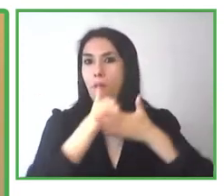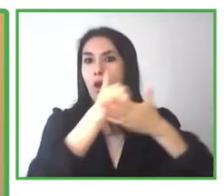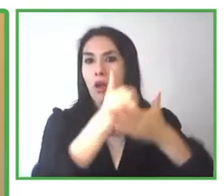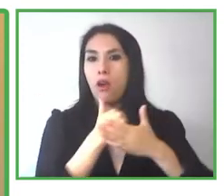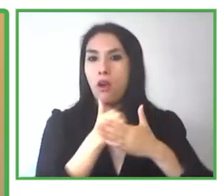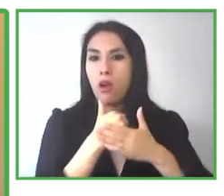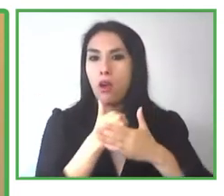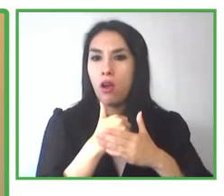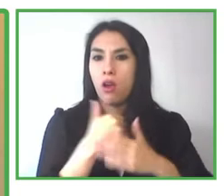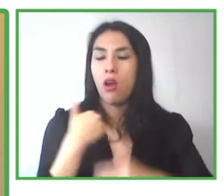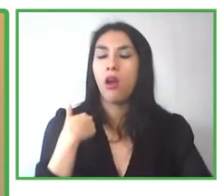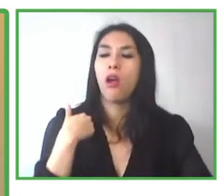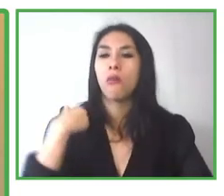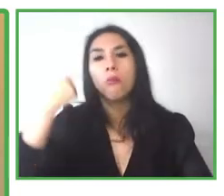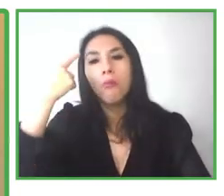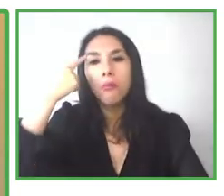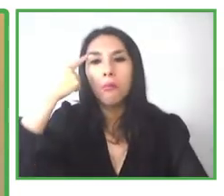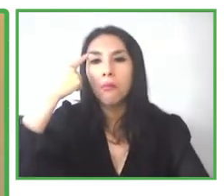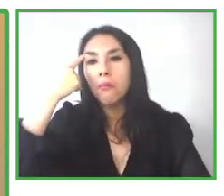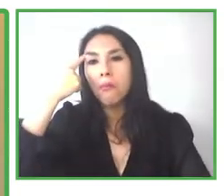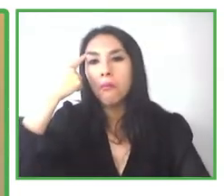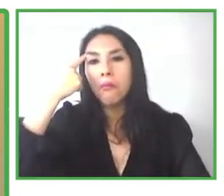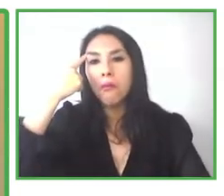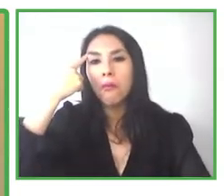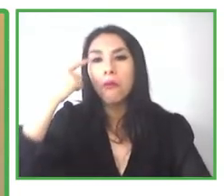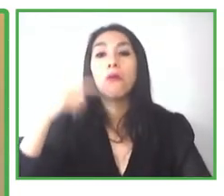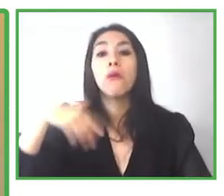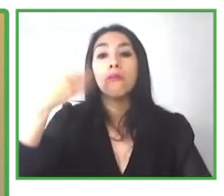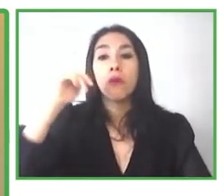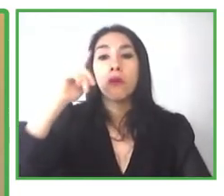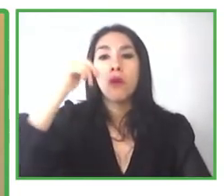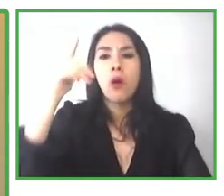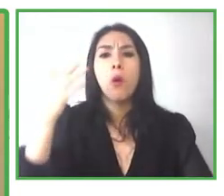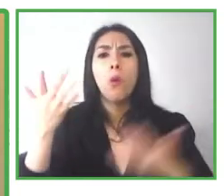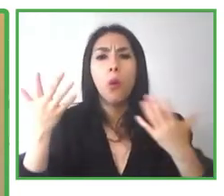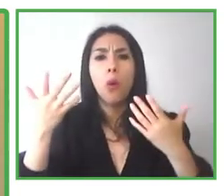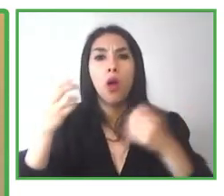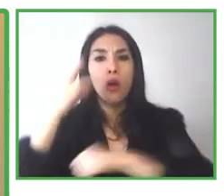would when I'm with a friend or a relative who is guiding me.